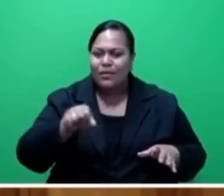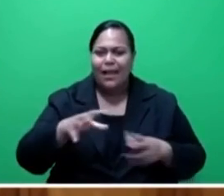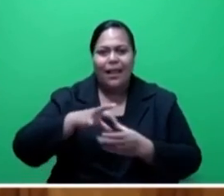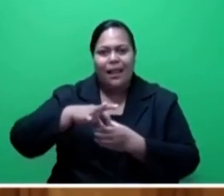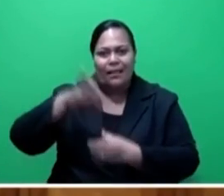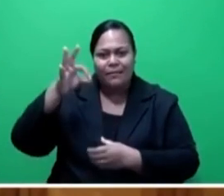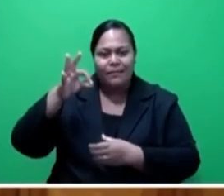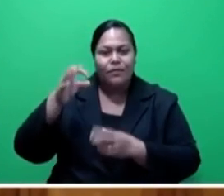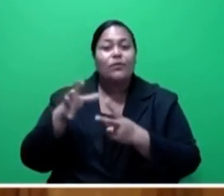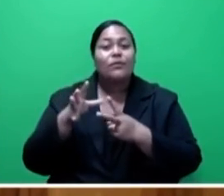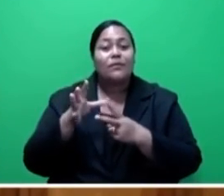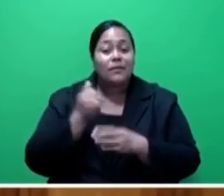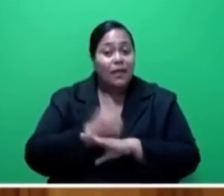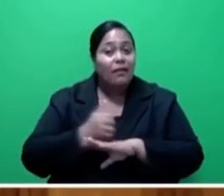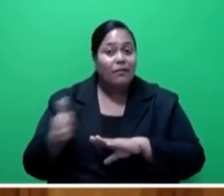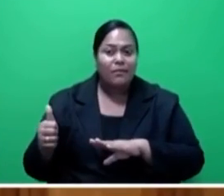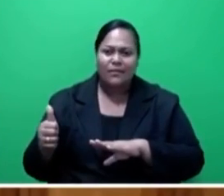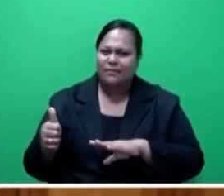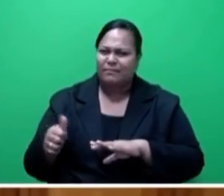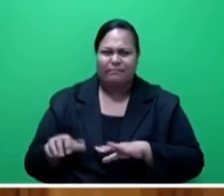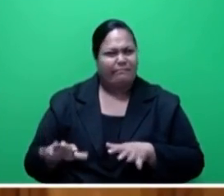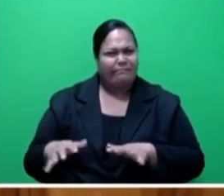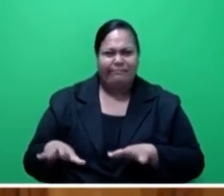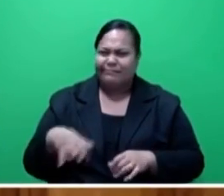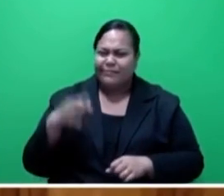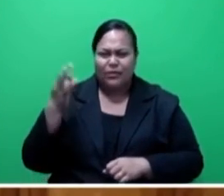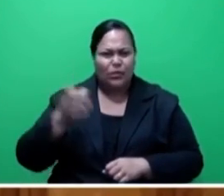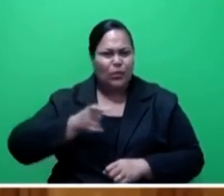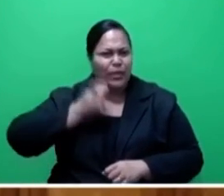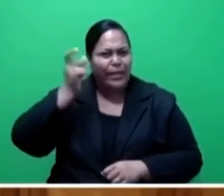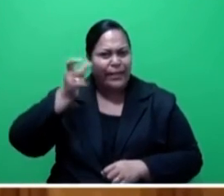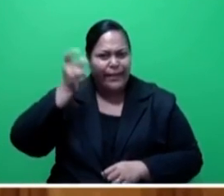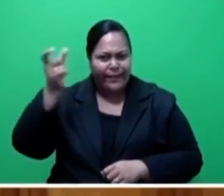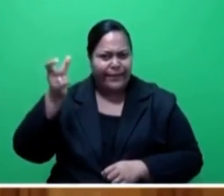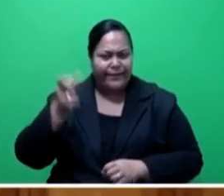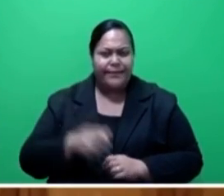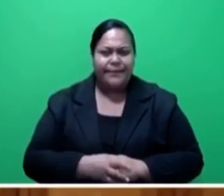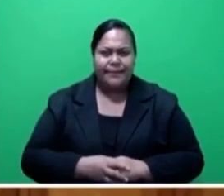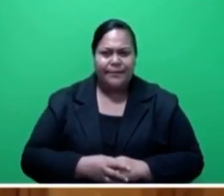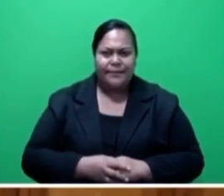that is so casual in the way it manages the parliament of the people of Fiji. that people you.